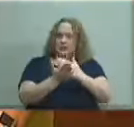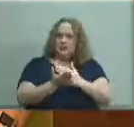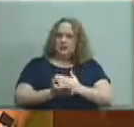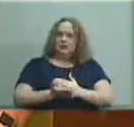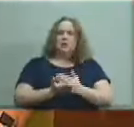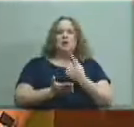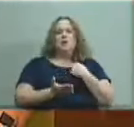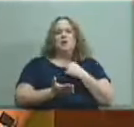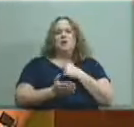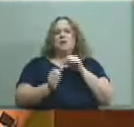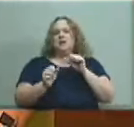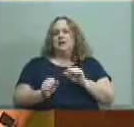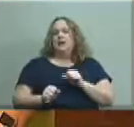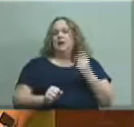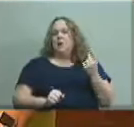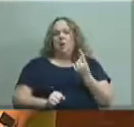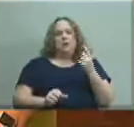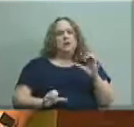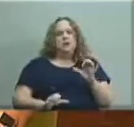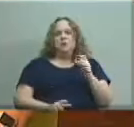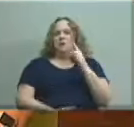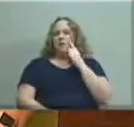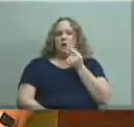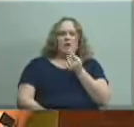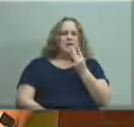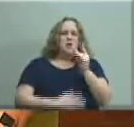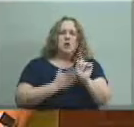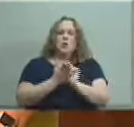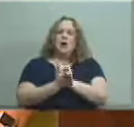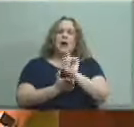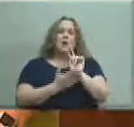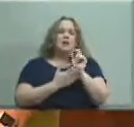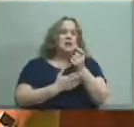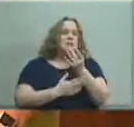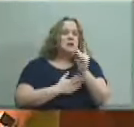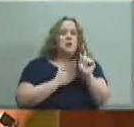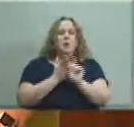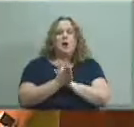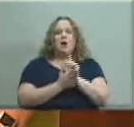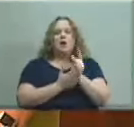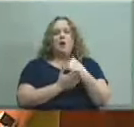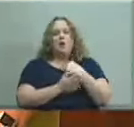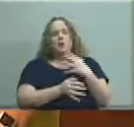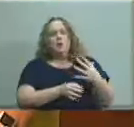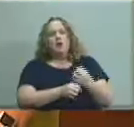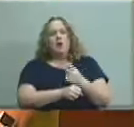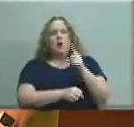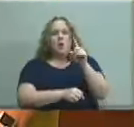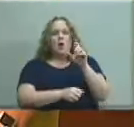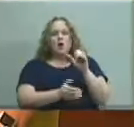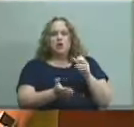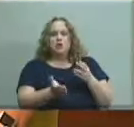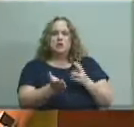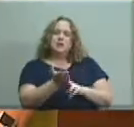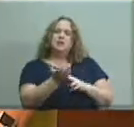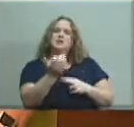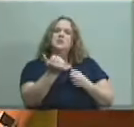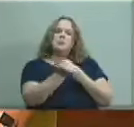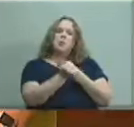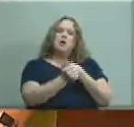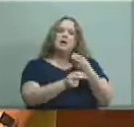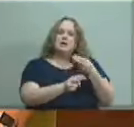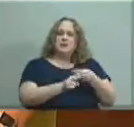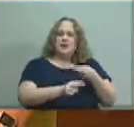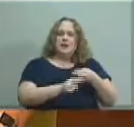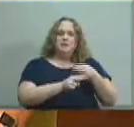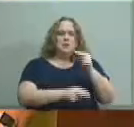do this for a couple of hours in that couple of hours we obtained 100 signatures in favor of the name Norton Commons